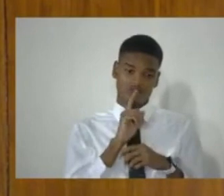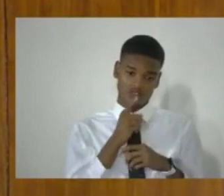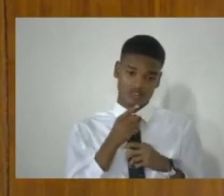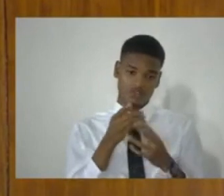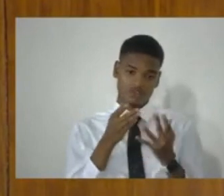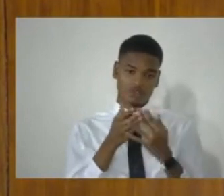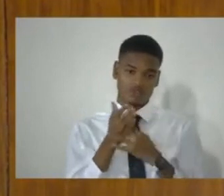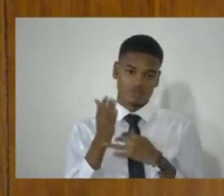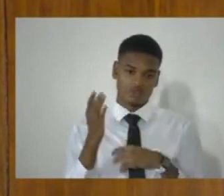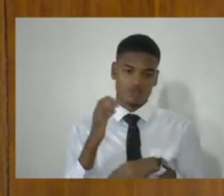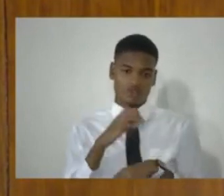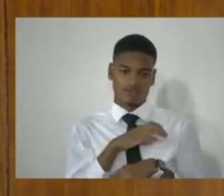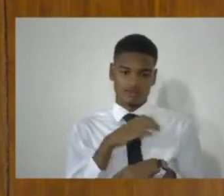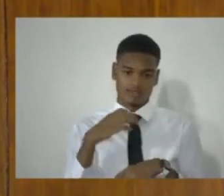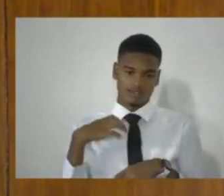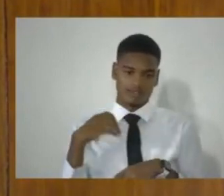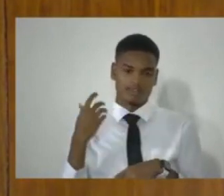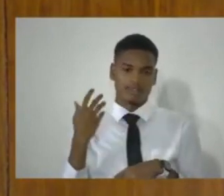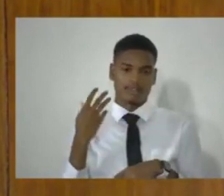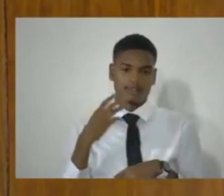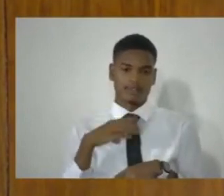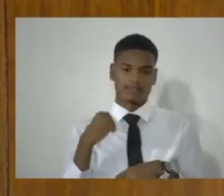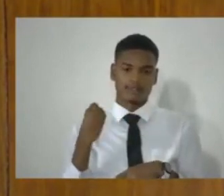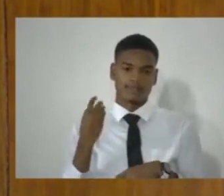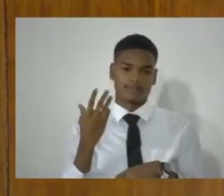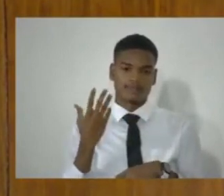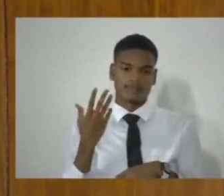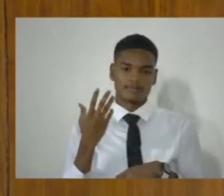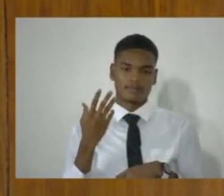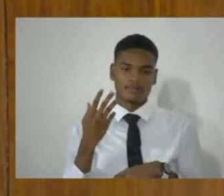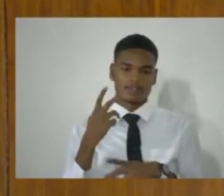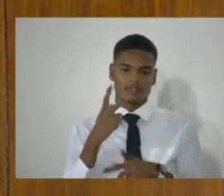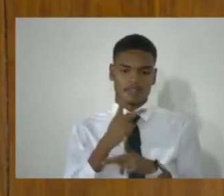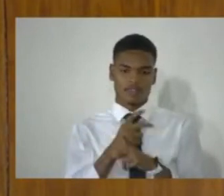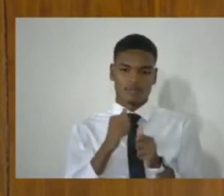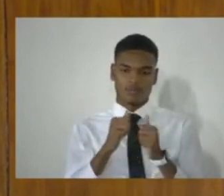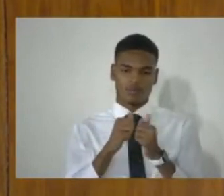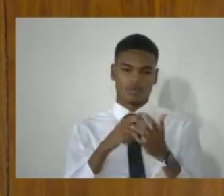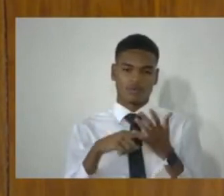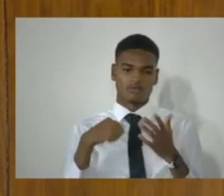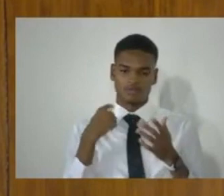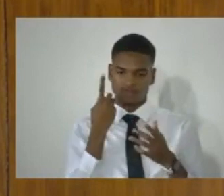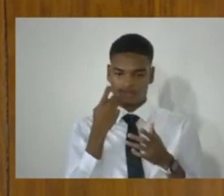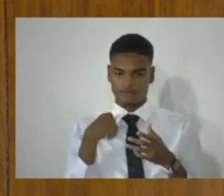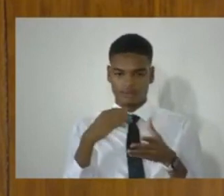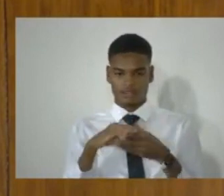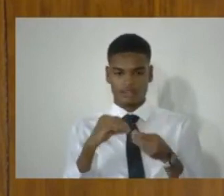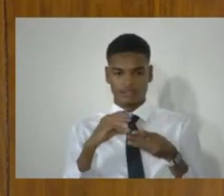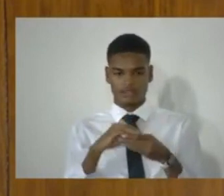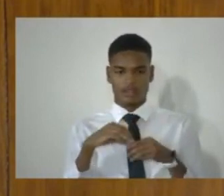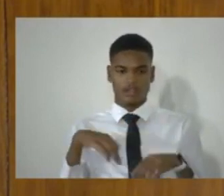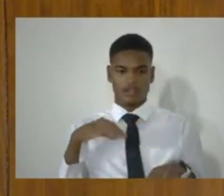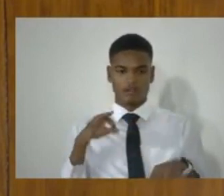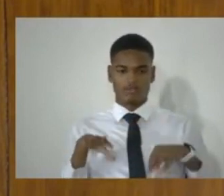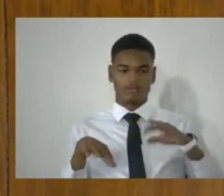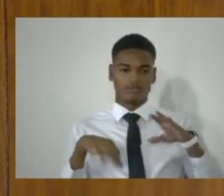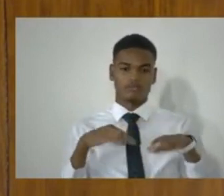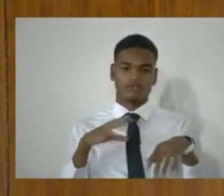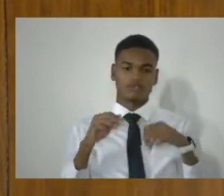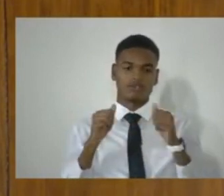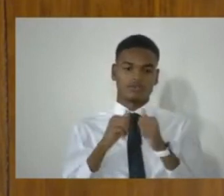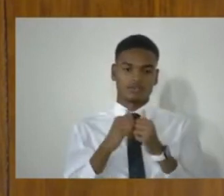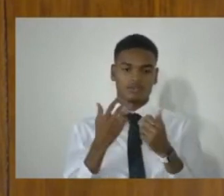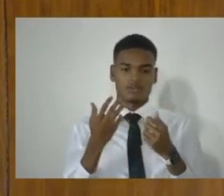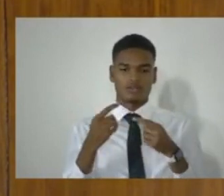and in keeping with what I have just said, the contribution of the opposition and the committee was